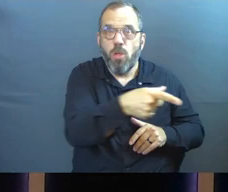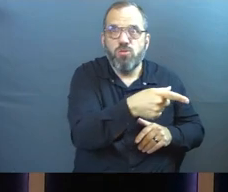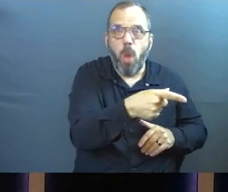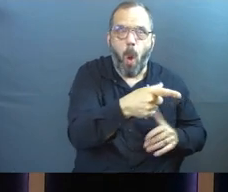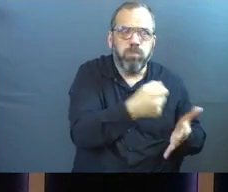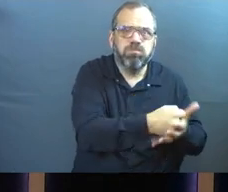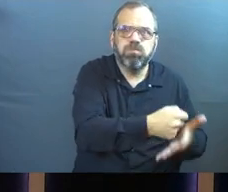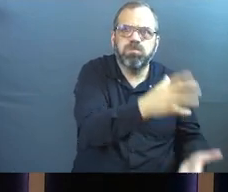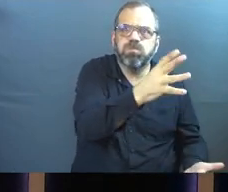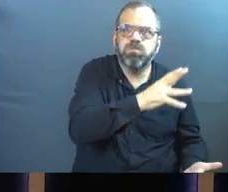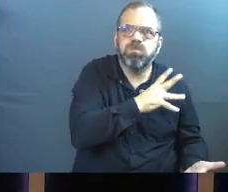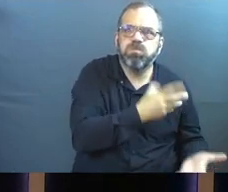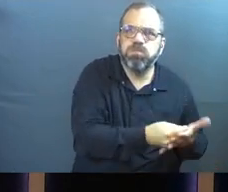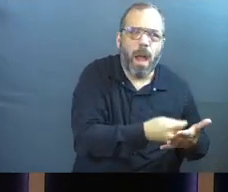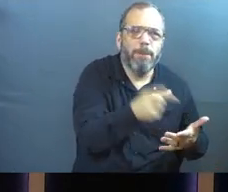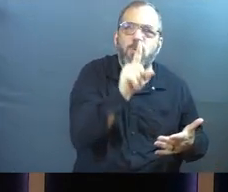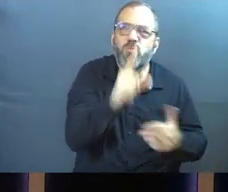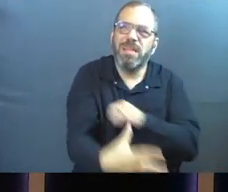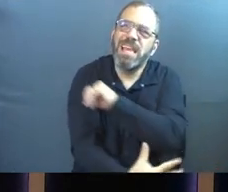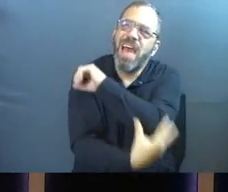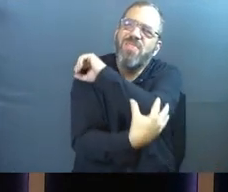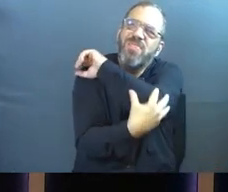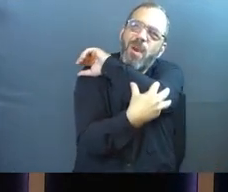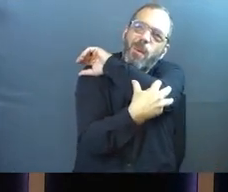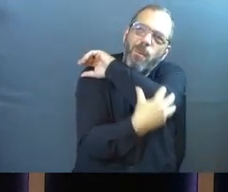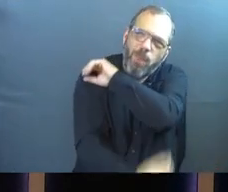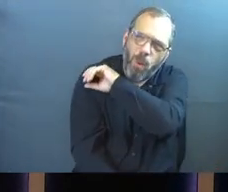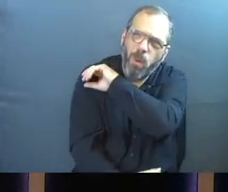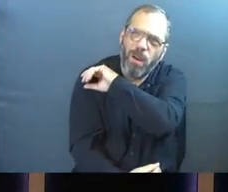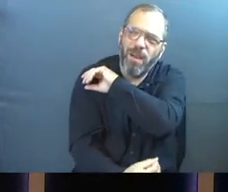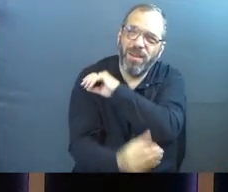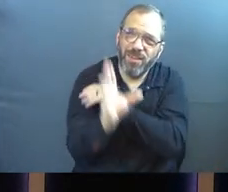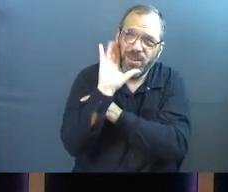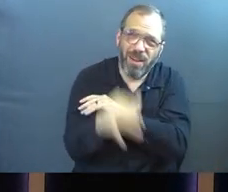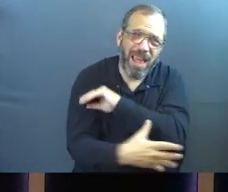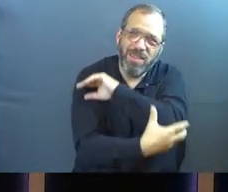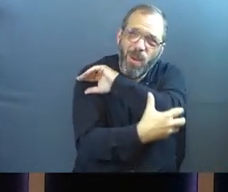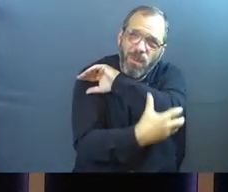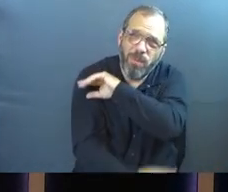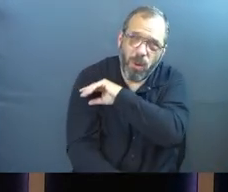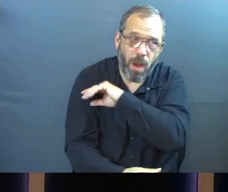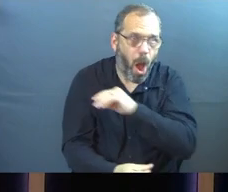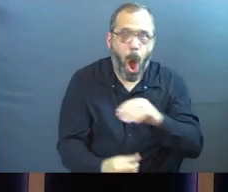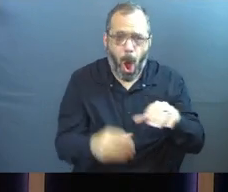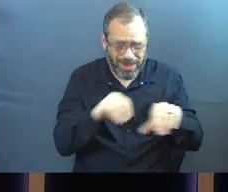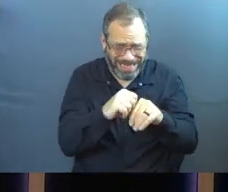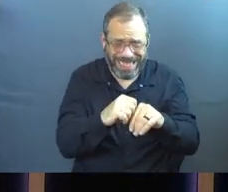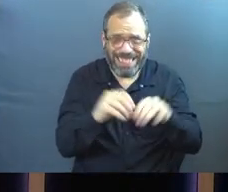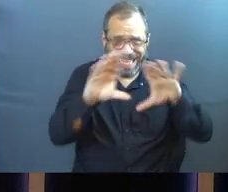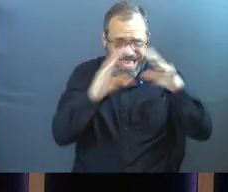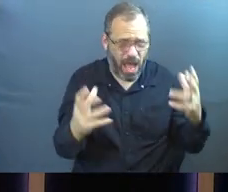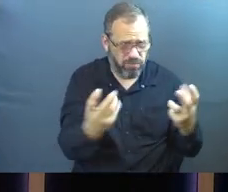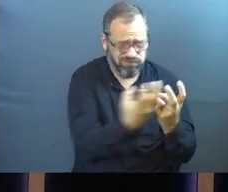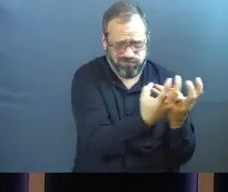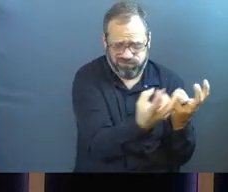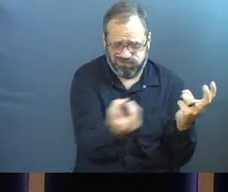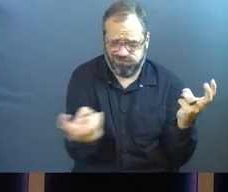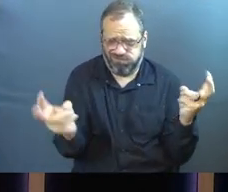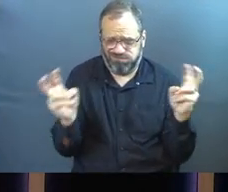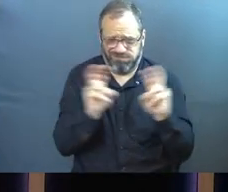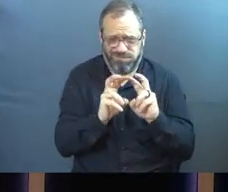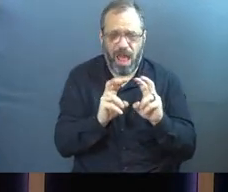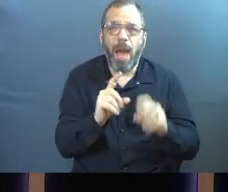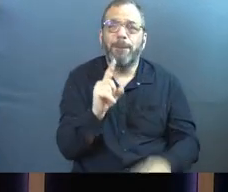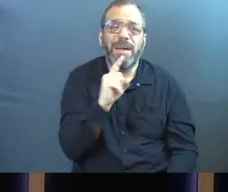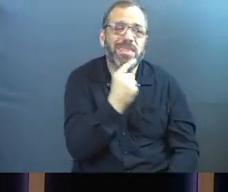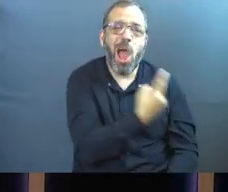so wealthy, they're some of the poorest people you've ever seen in your life. And even though they're all jammed in this house together, they're some